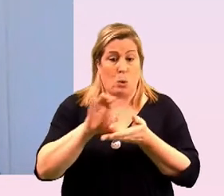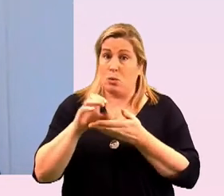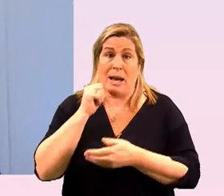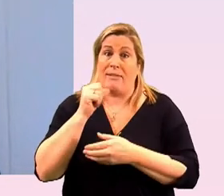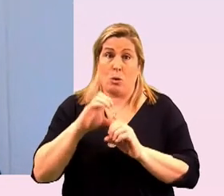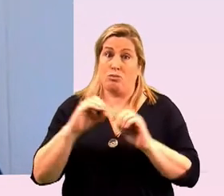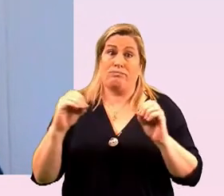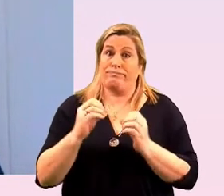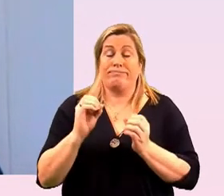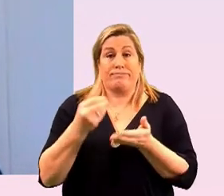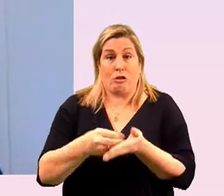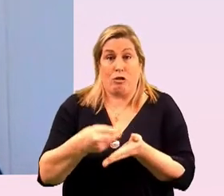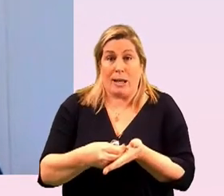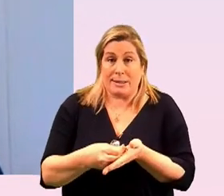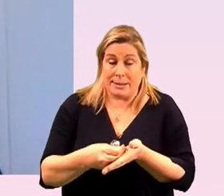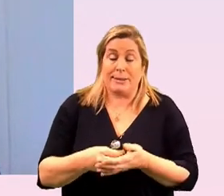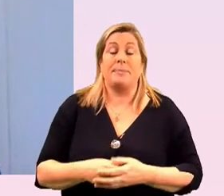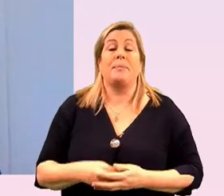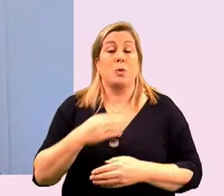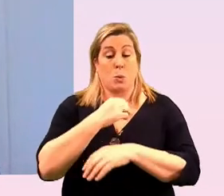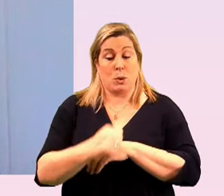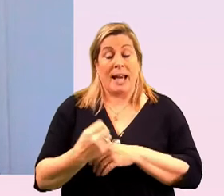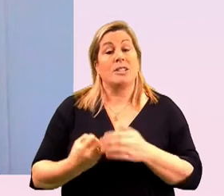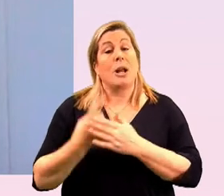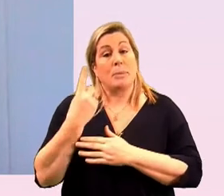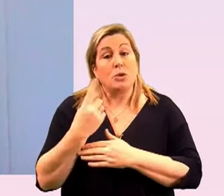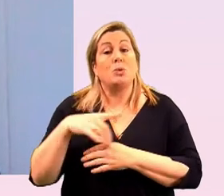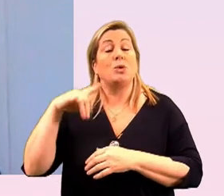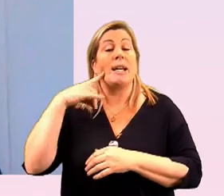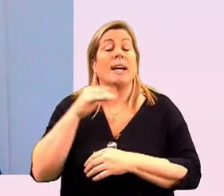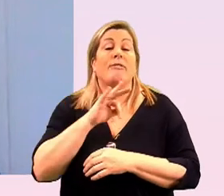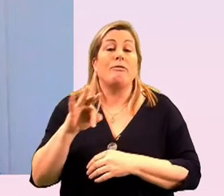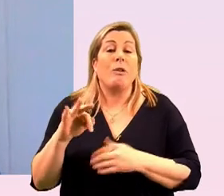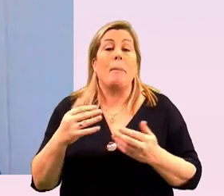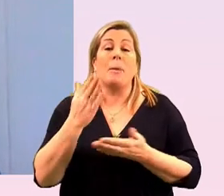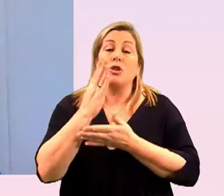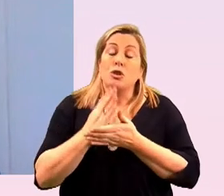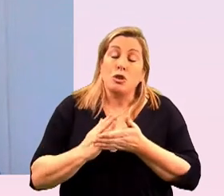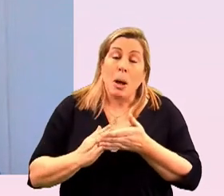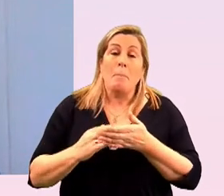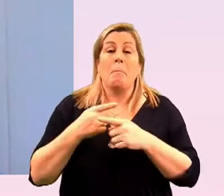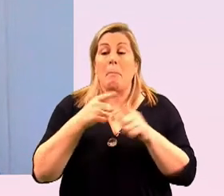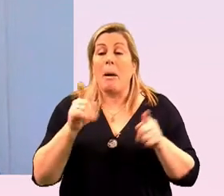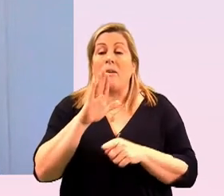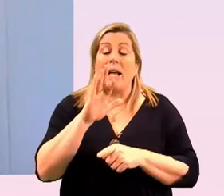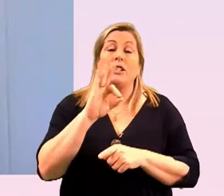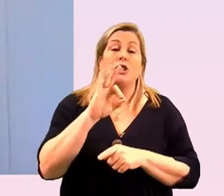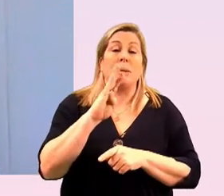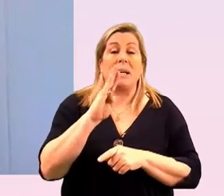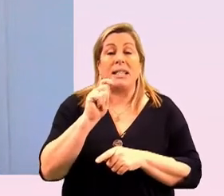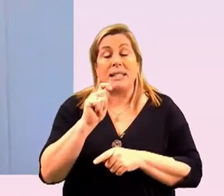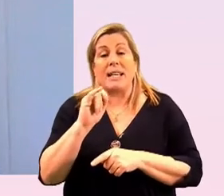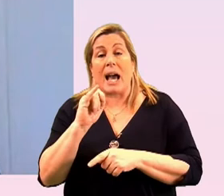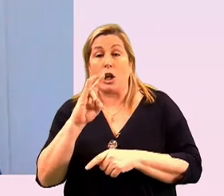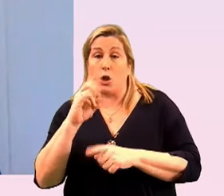so today then is an opportunity to hear from some of the lgbtiq plus